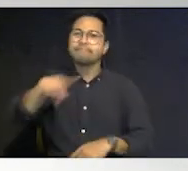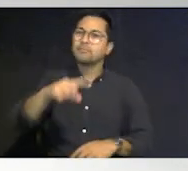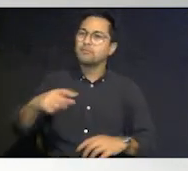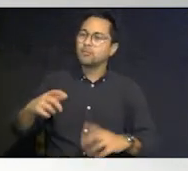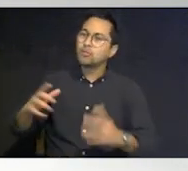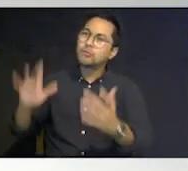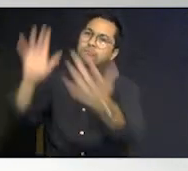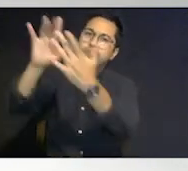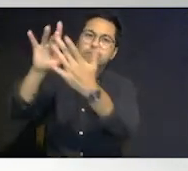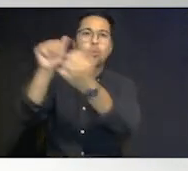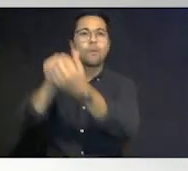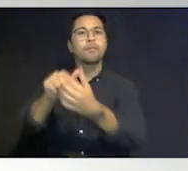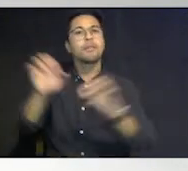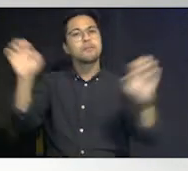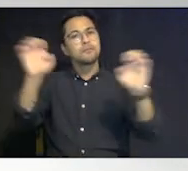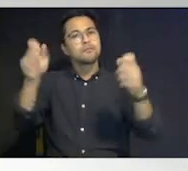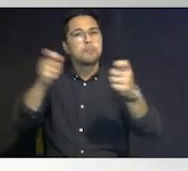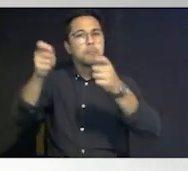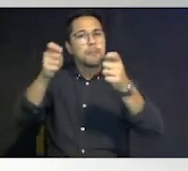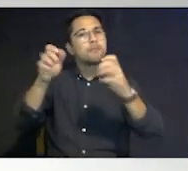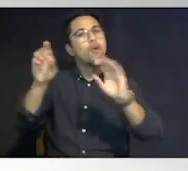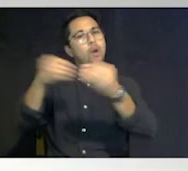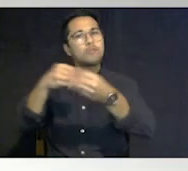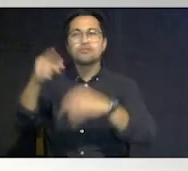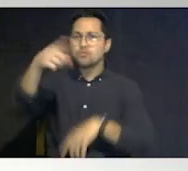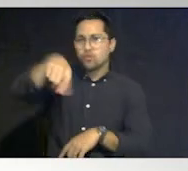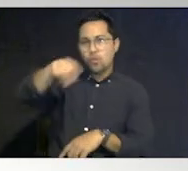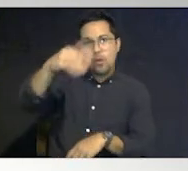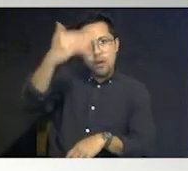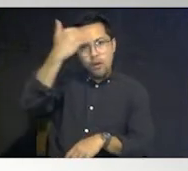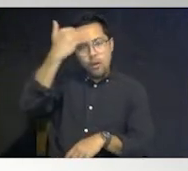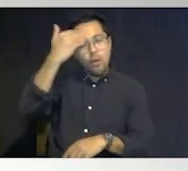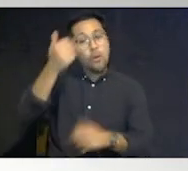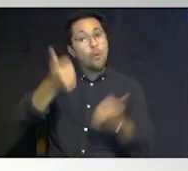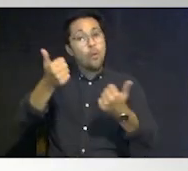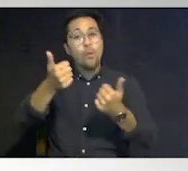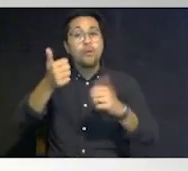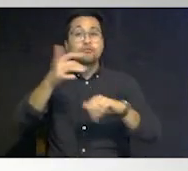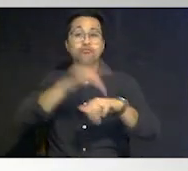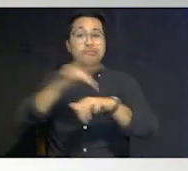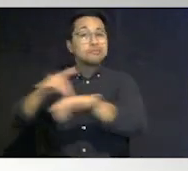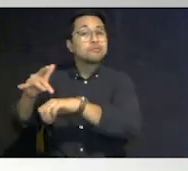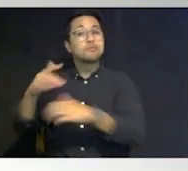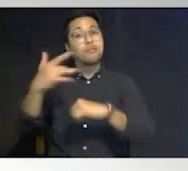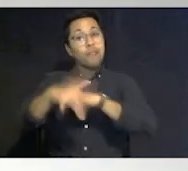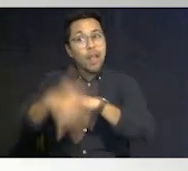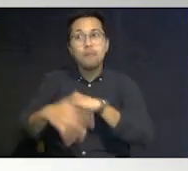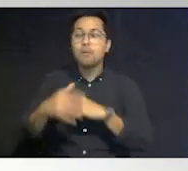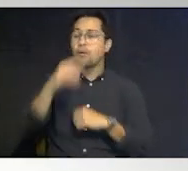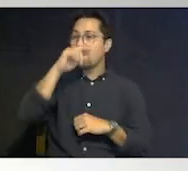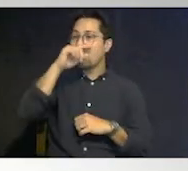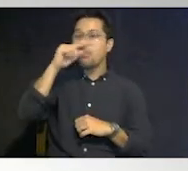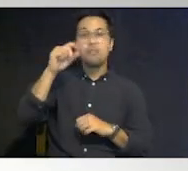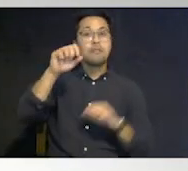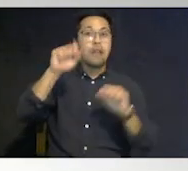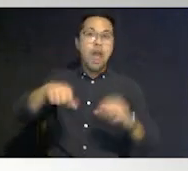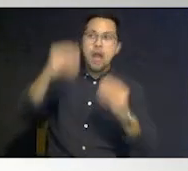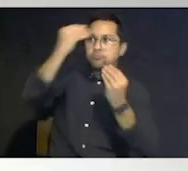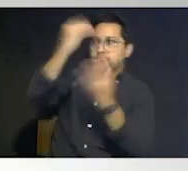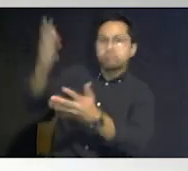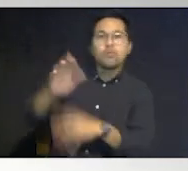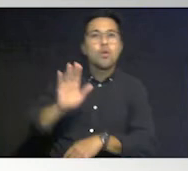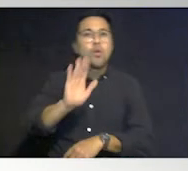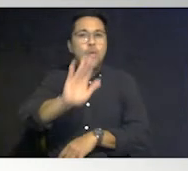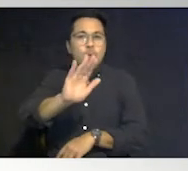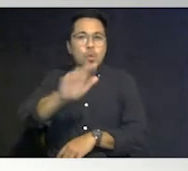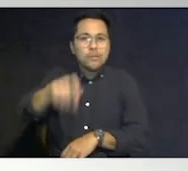management office so that you know what resources are available and to communicate with them on needs that you may have and that's